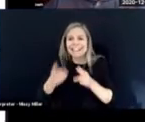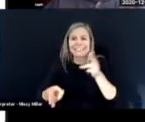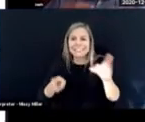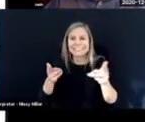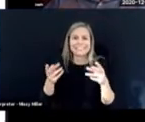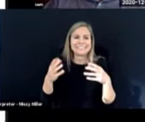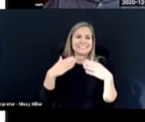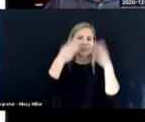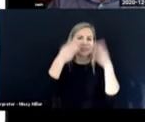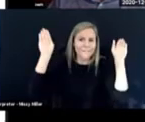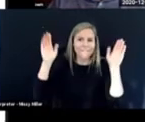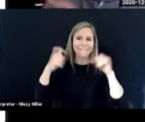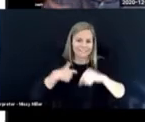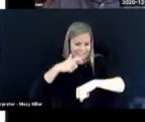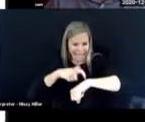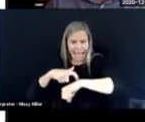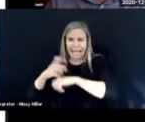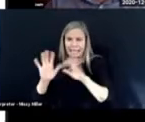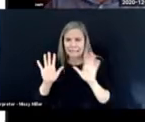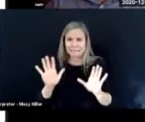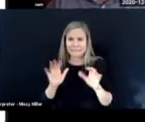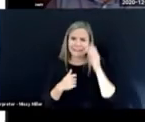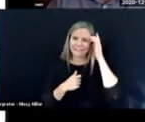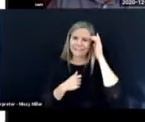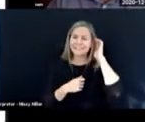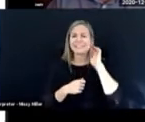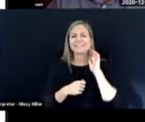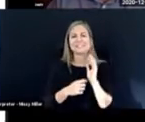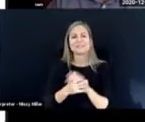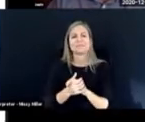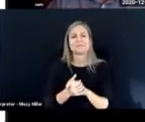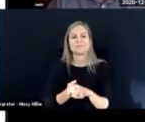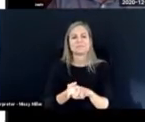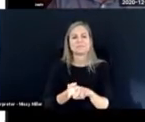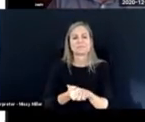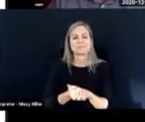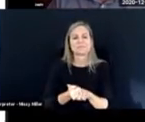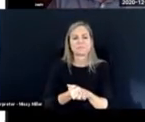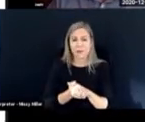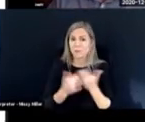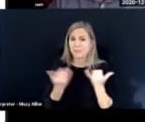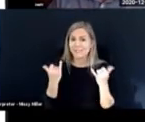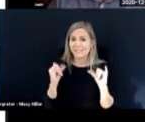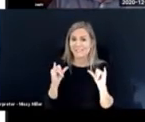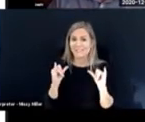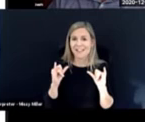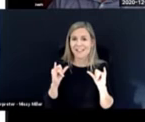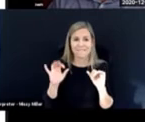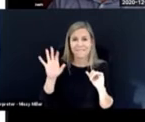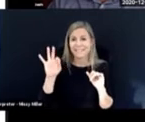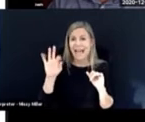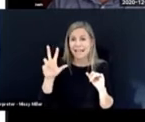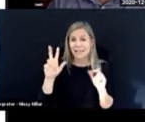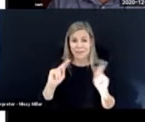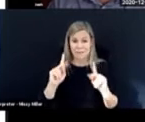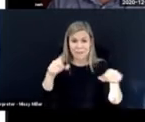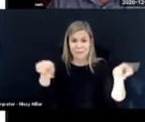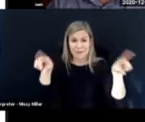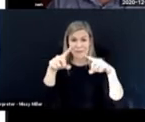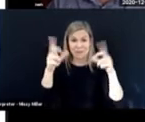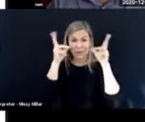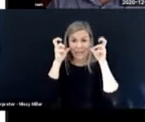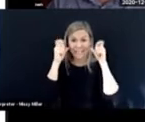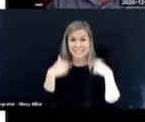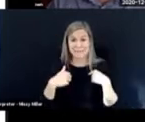generalizing and rushing and looking at the clock and checking. But we still have